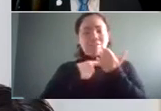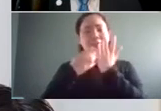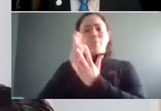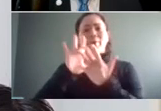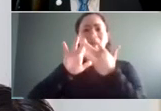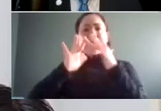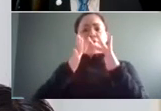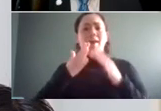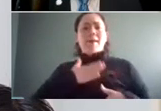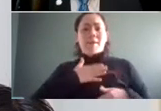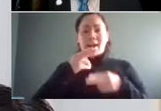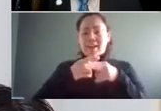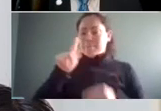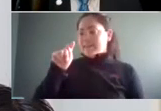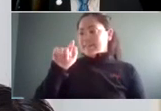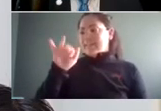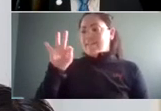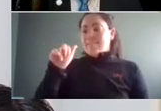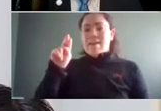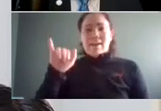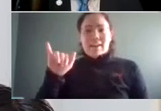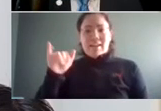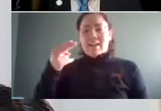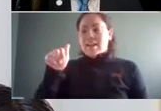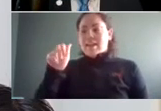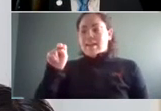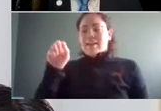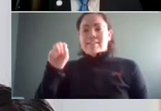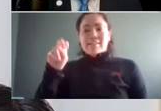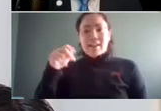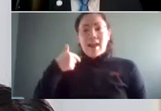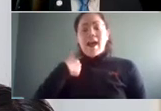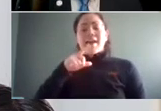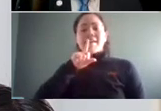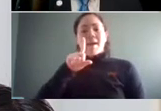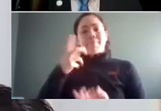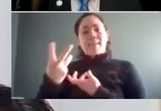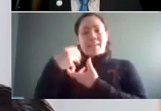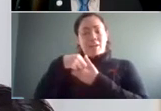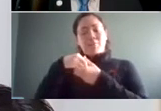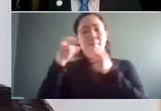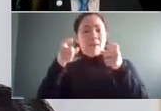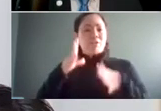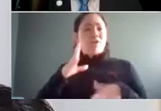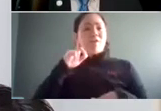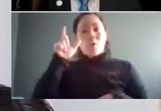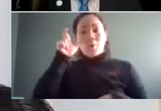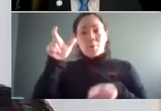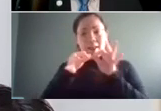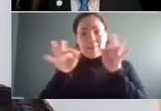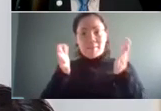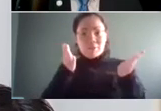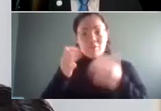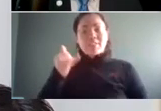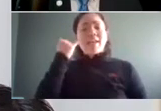My name is Tiffany Hansen. I am the Outreach and Engagement Manager for Luna Language Services. If you're